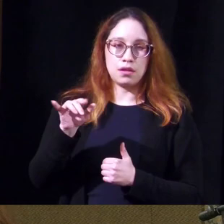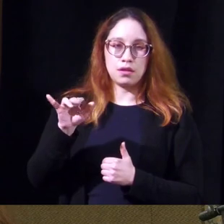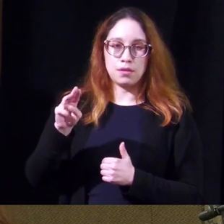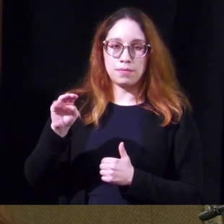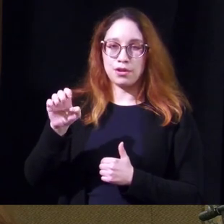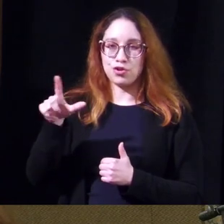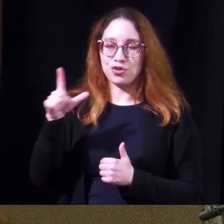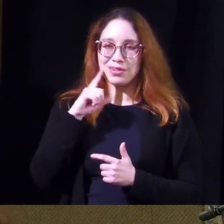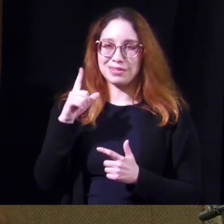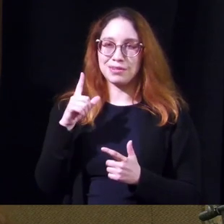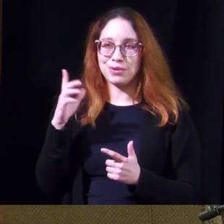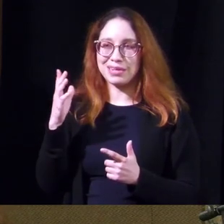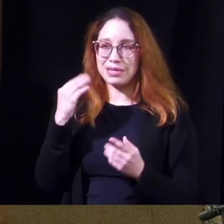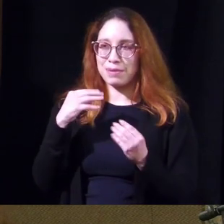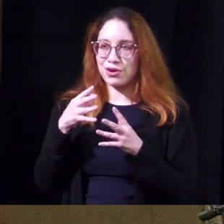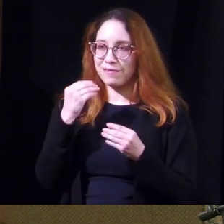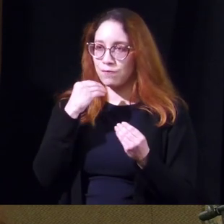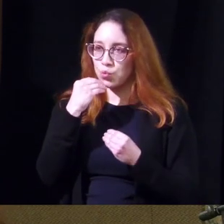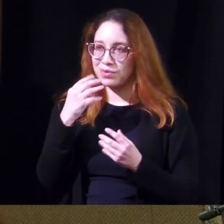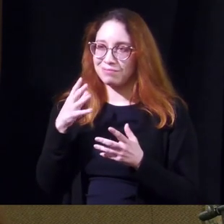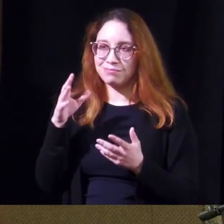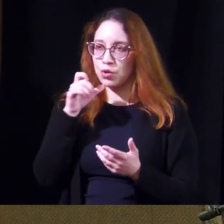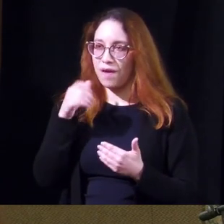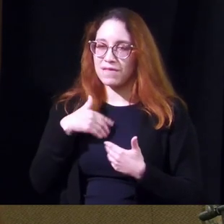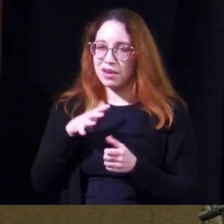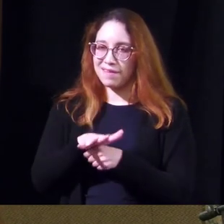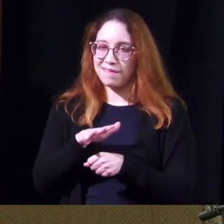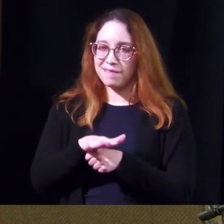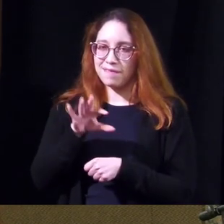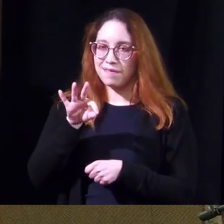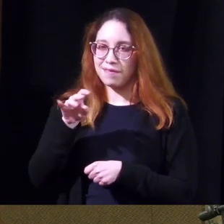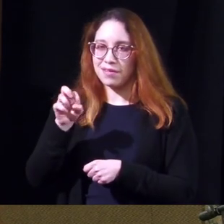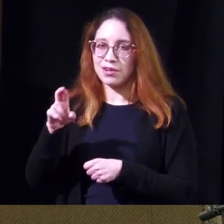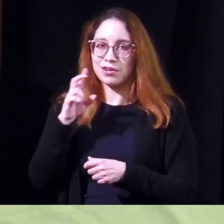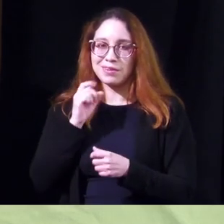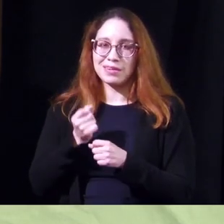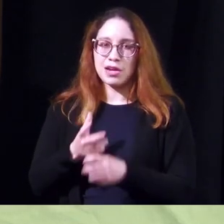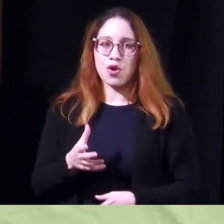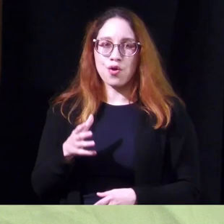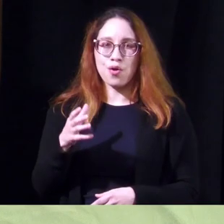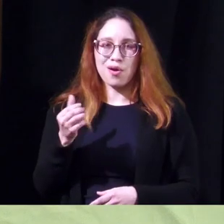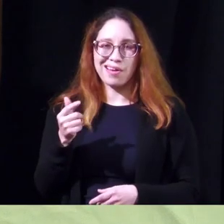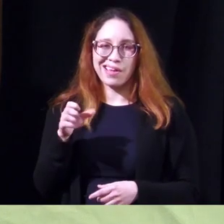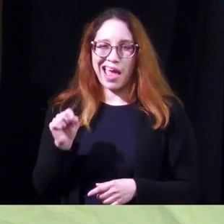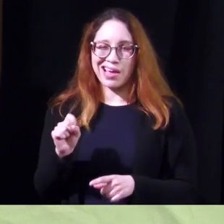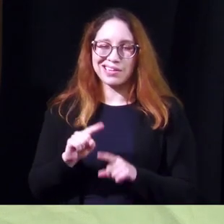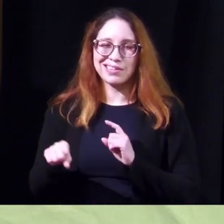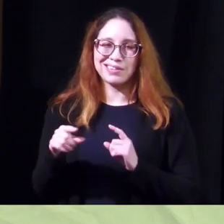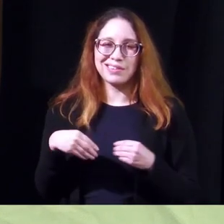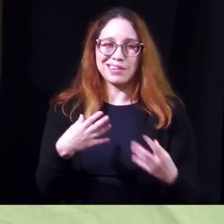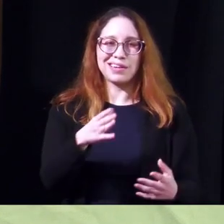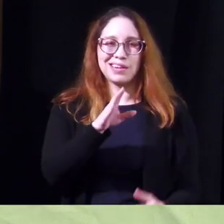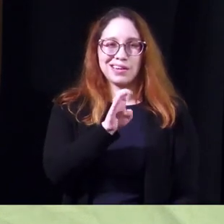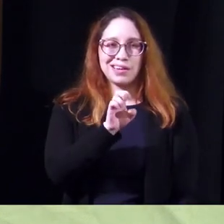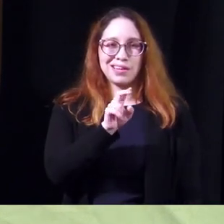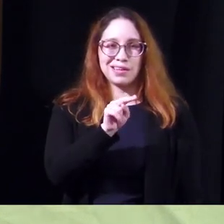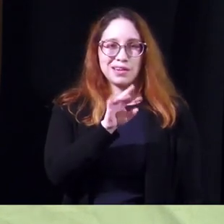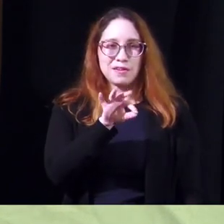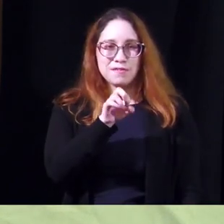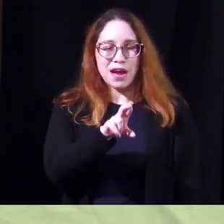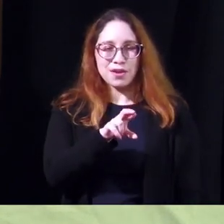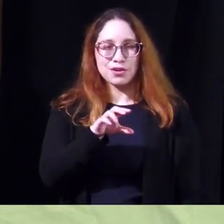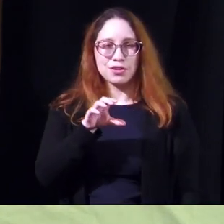diet is so low in fiber but um metamucil can cause gas so i usually recommend benafiber or citricel